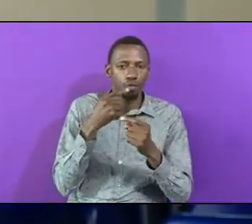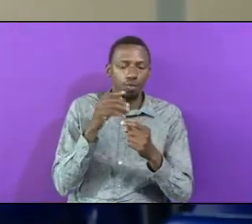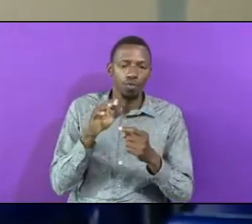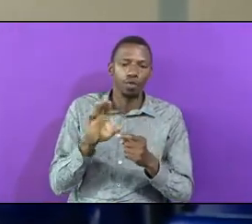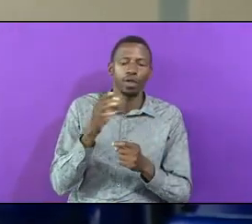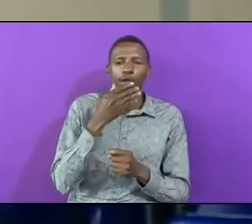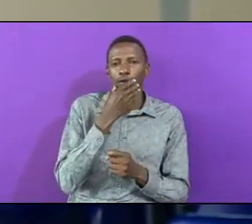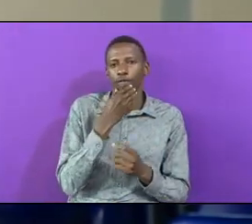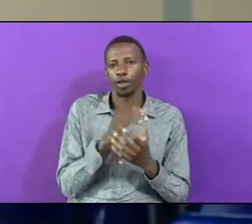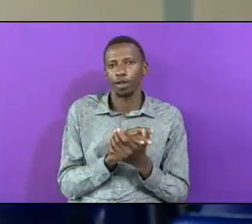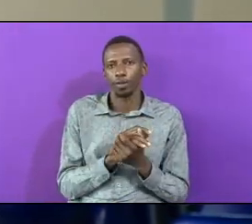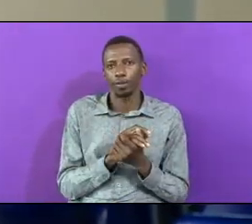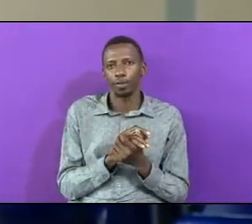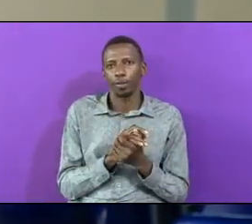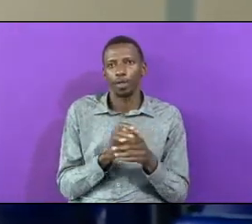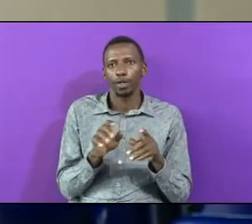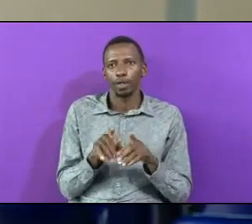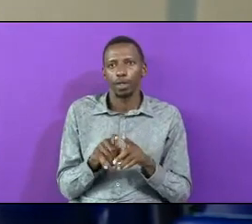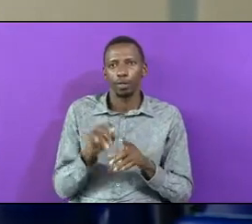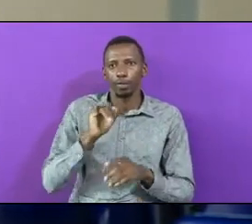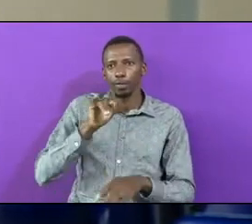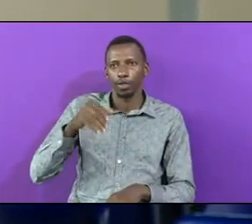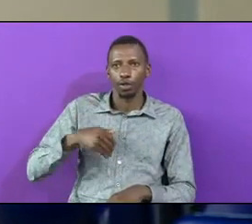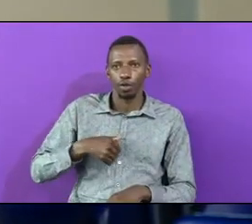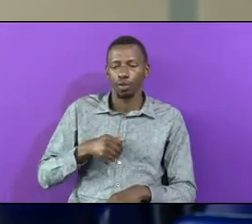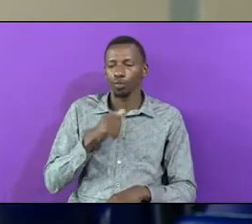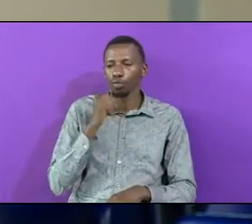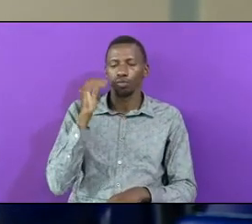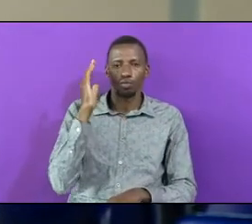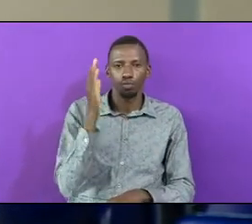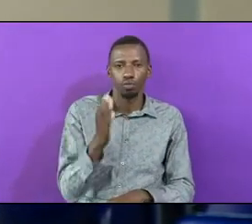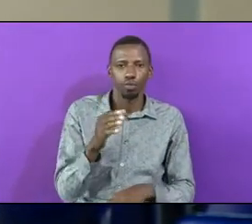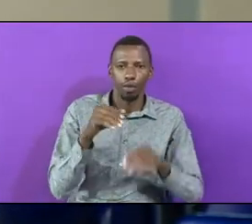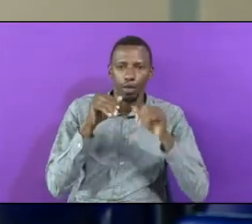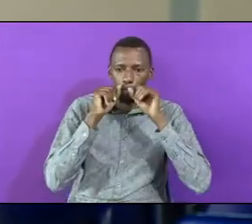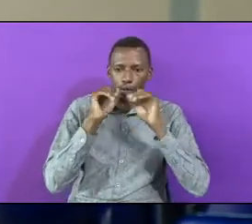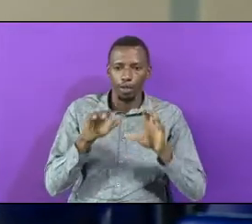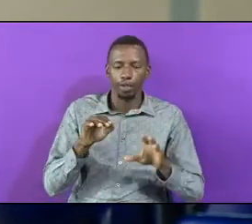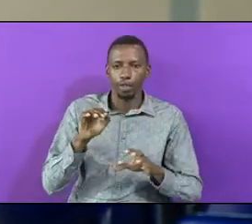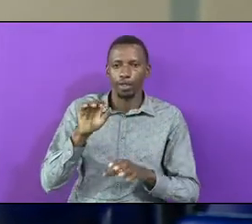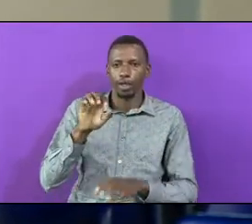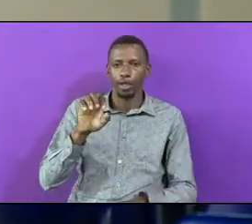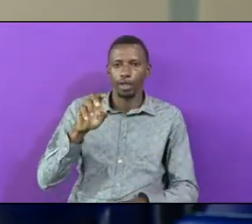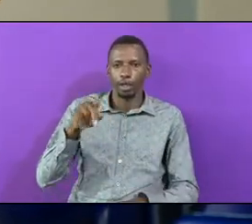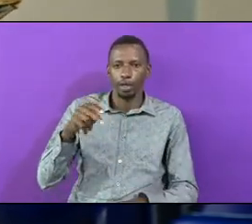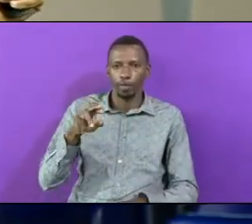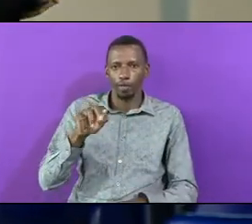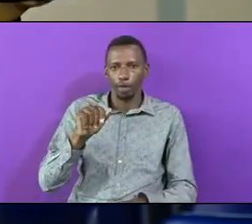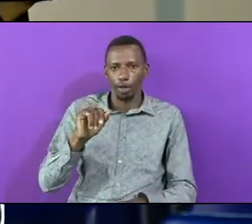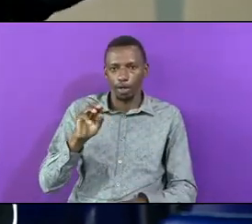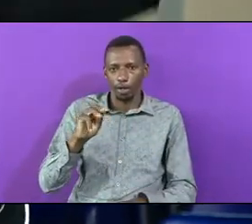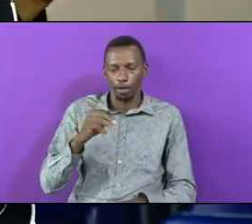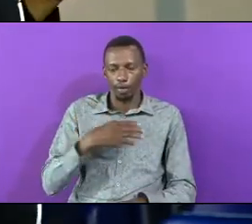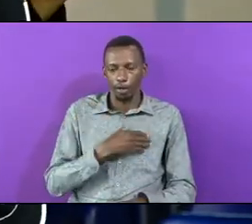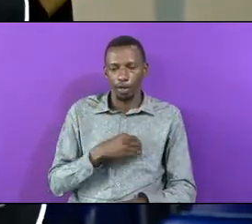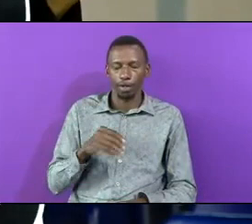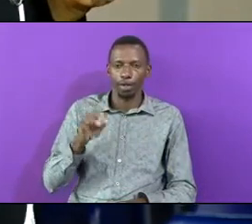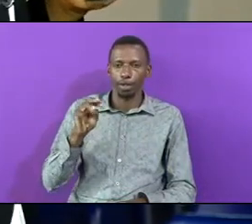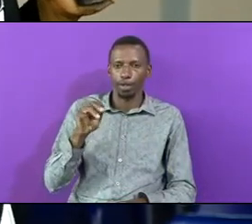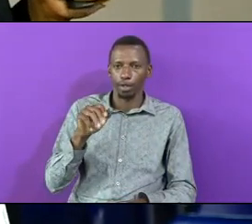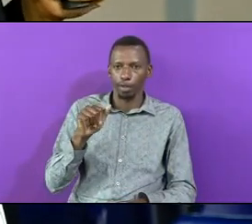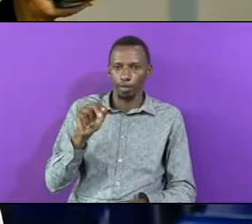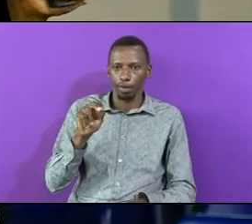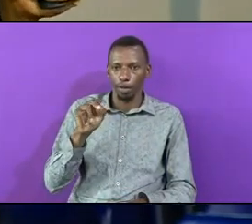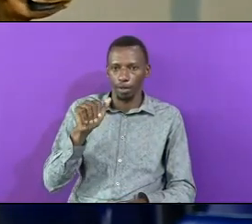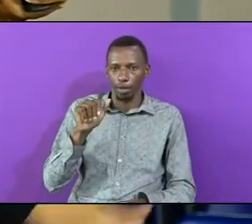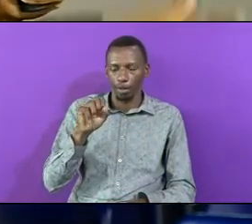Even Jacobo Could Not Directly Bless Ephraim And Manasseh The Blessing Are To Come Through Who Through Joseph